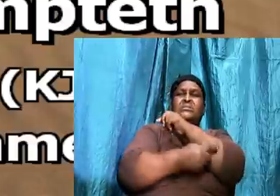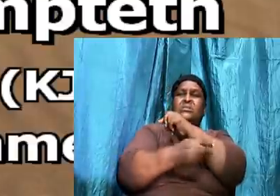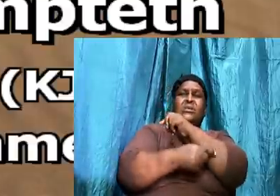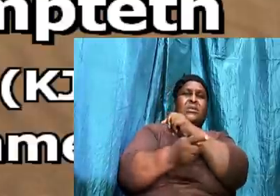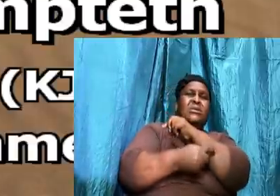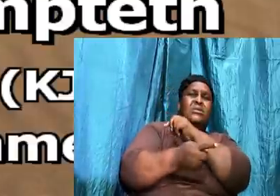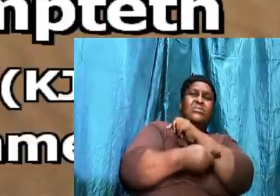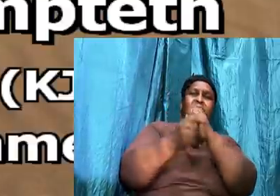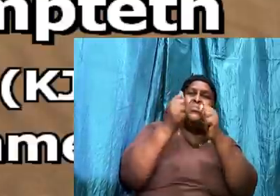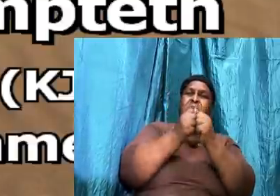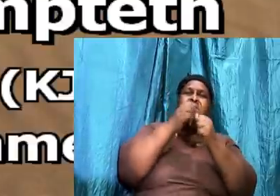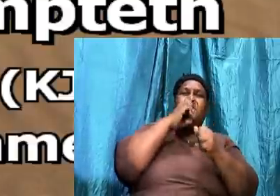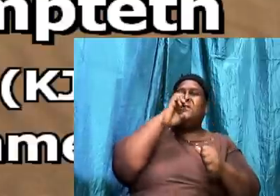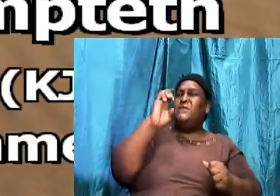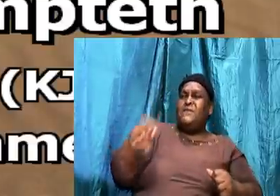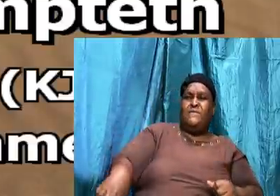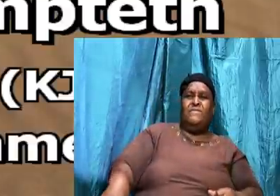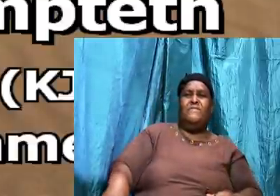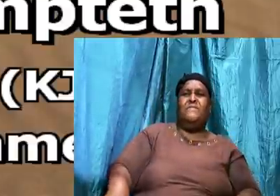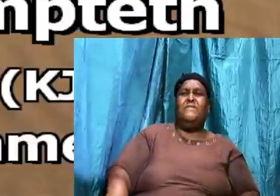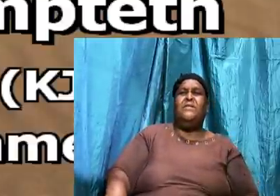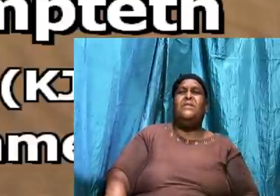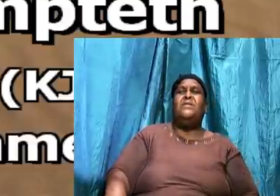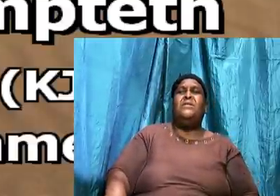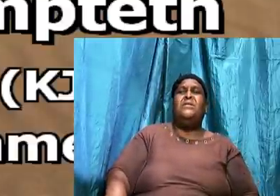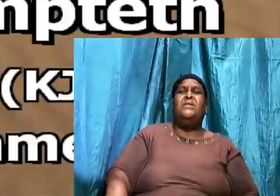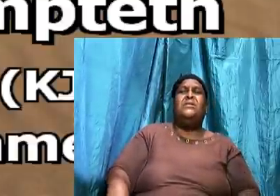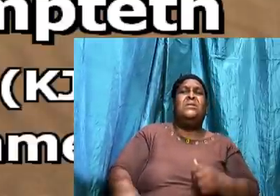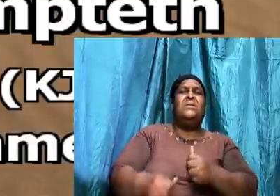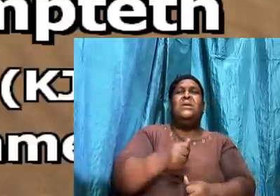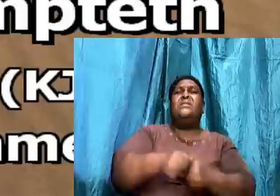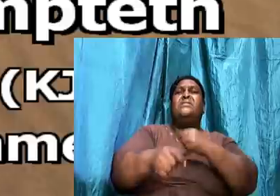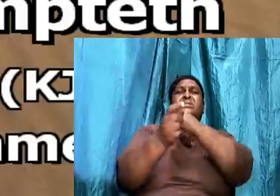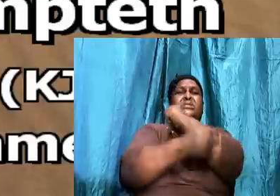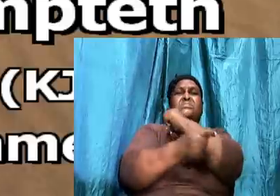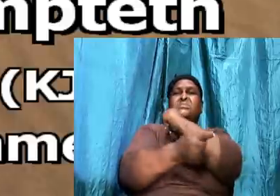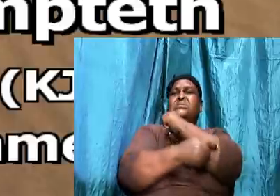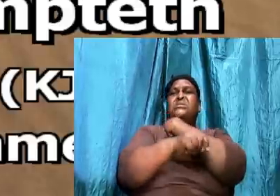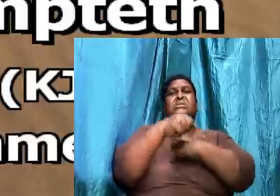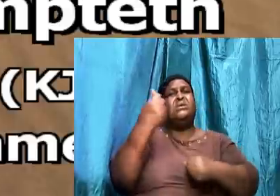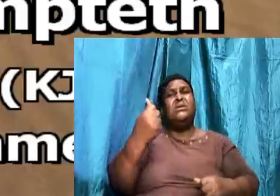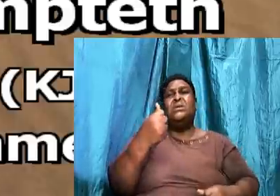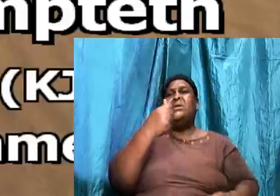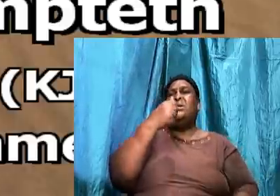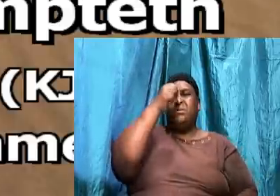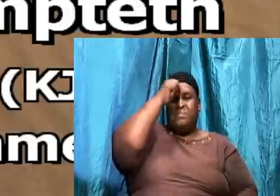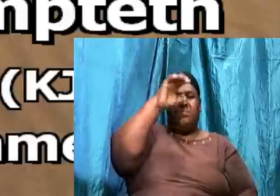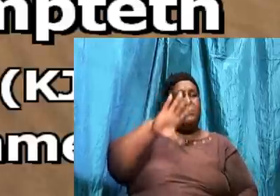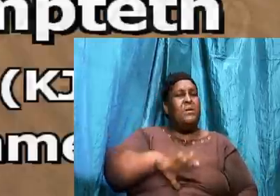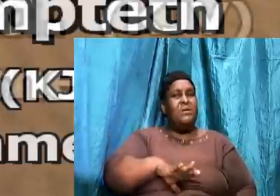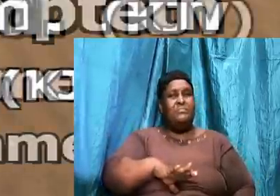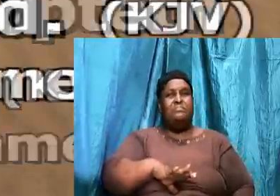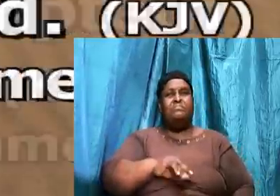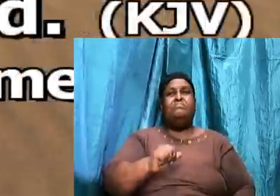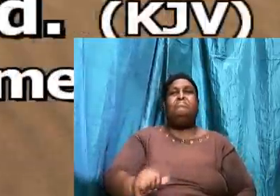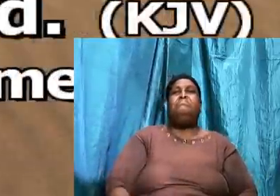tempt. God cannot be tempted with evil. Neither tempt he any man.